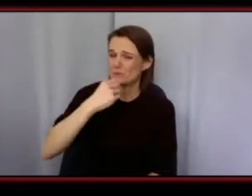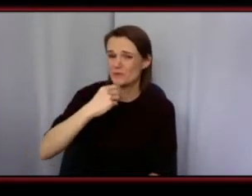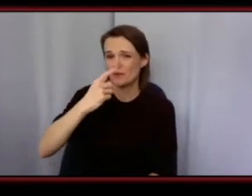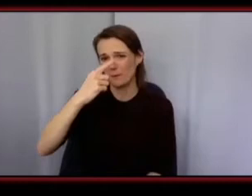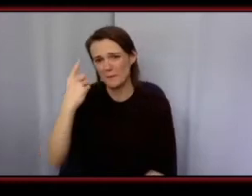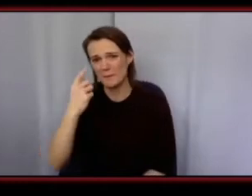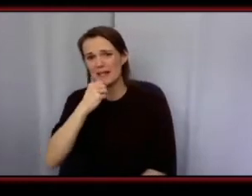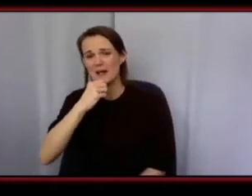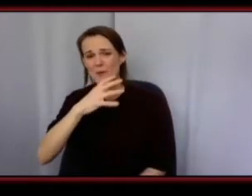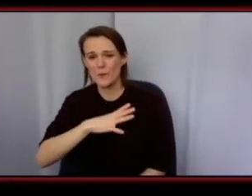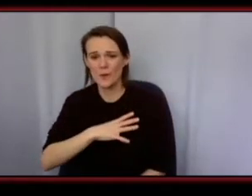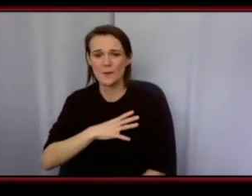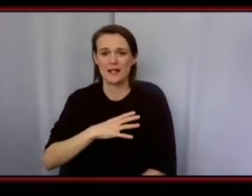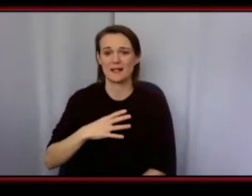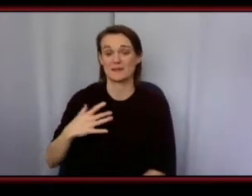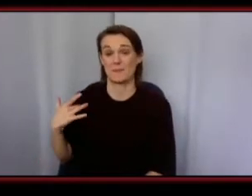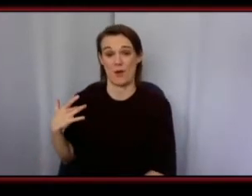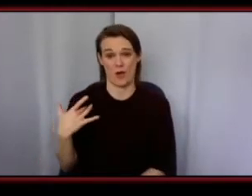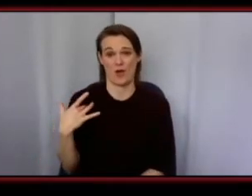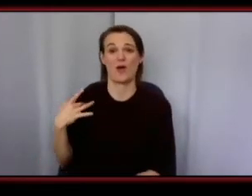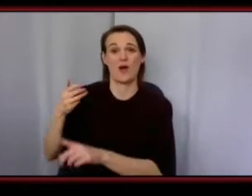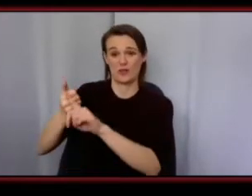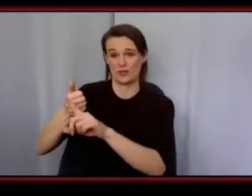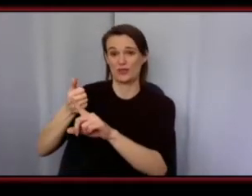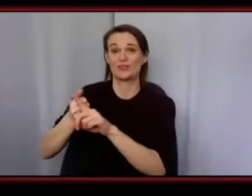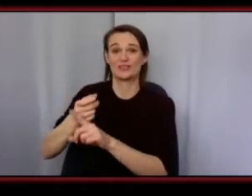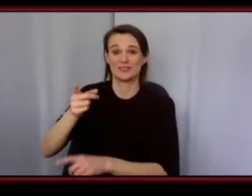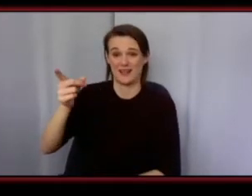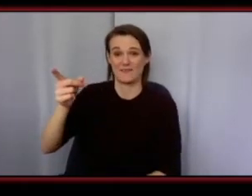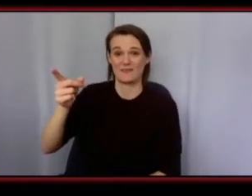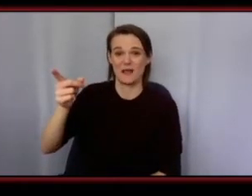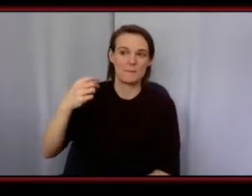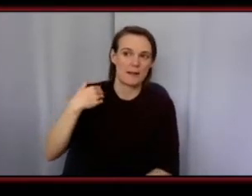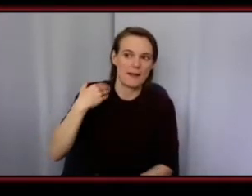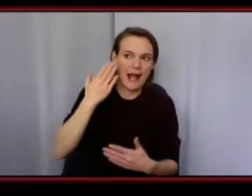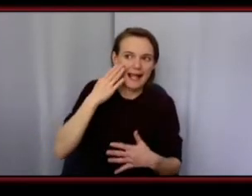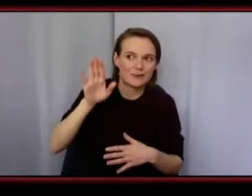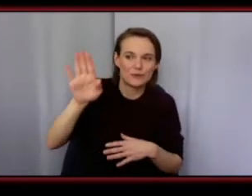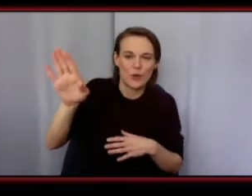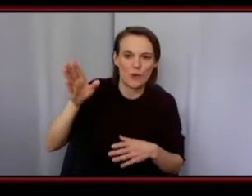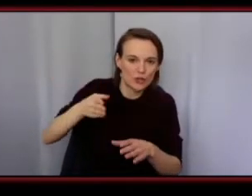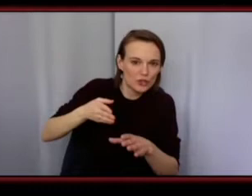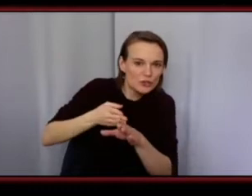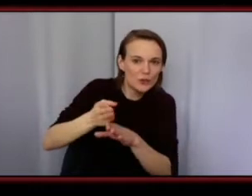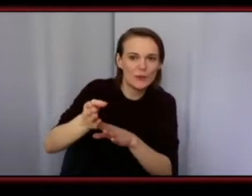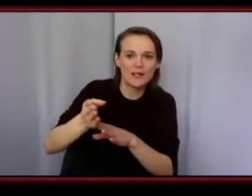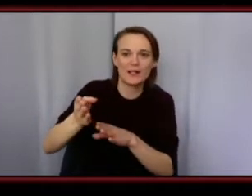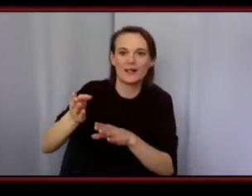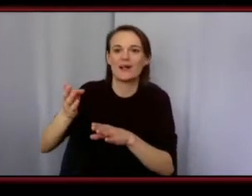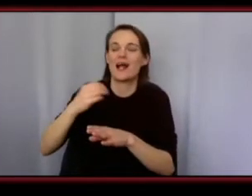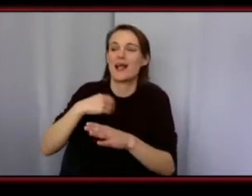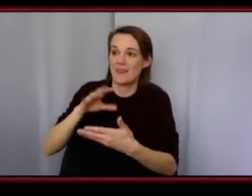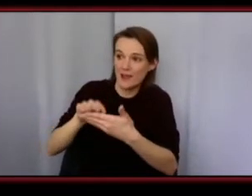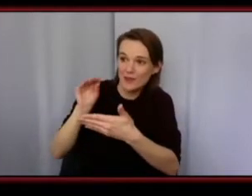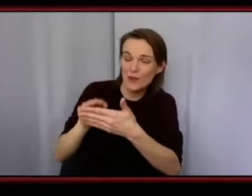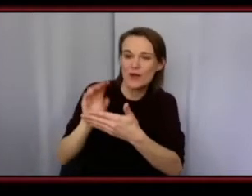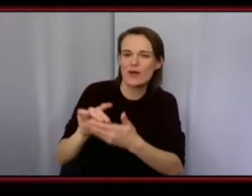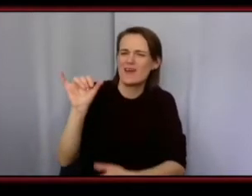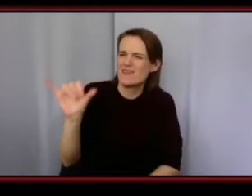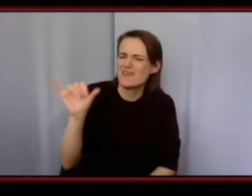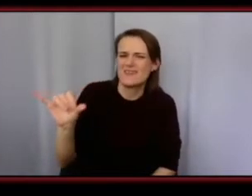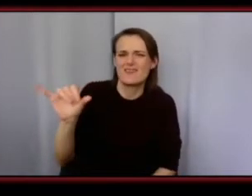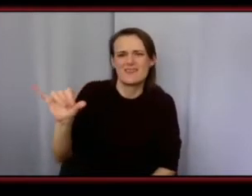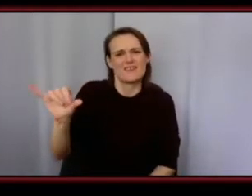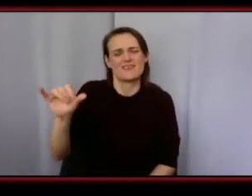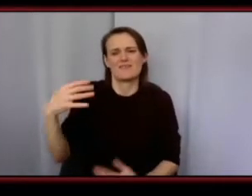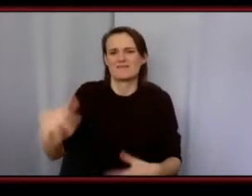then not knowing anything about this part of sort of career um i just loved loved it i love what fashion did for me and it saved me when i